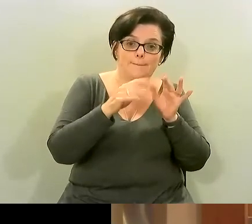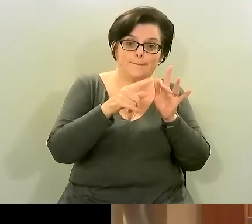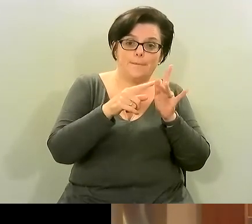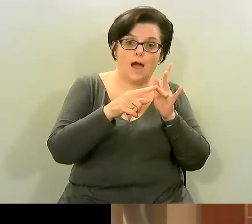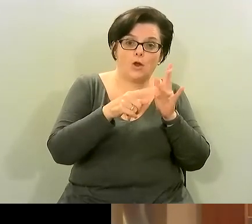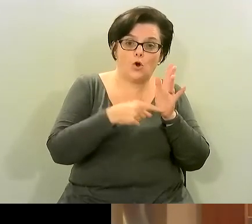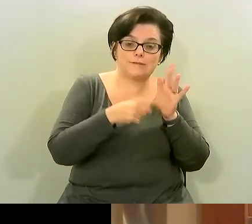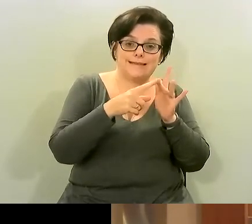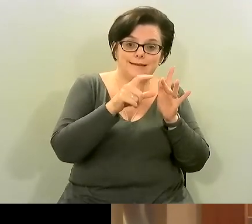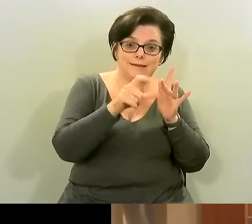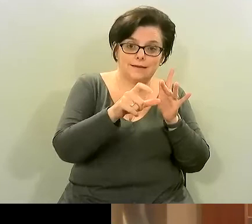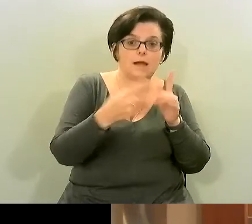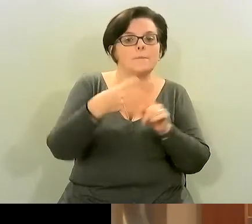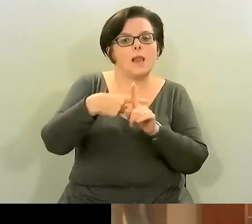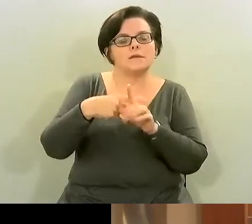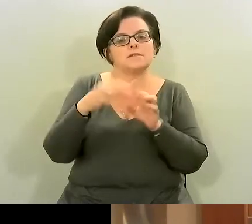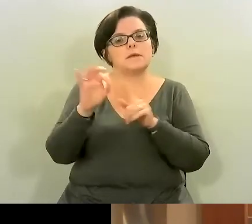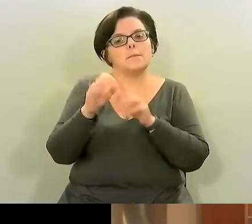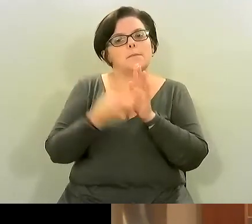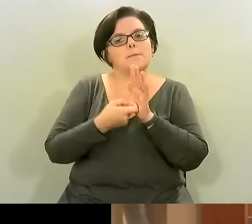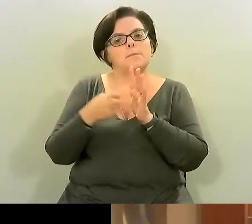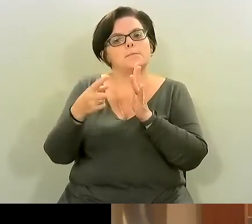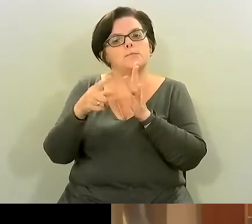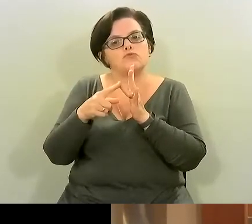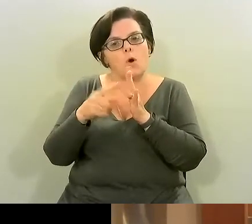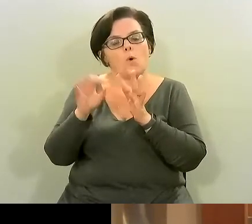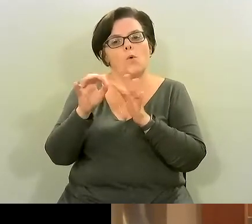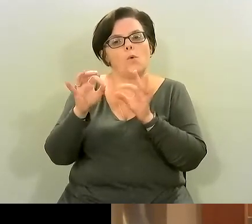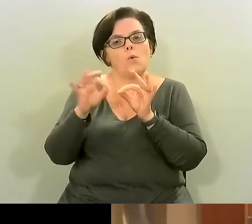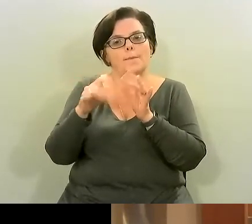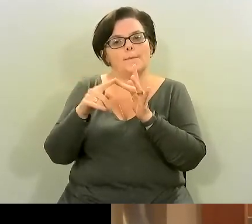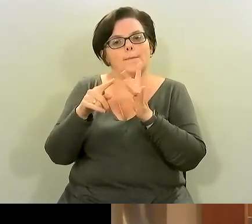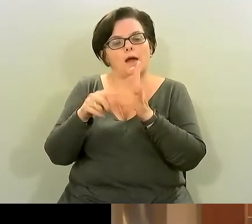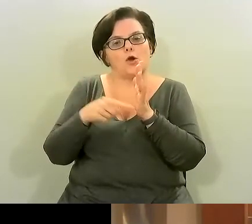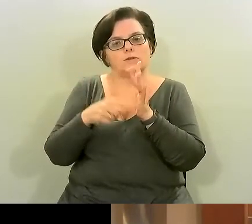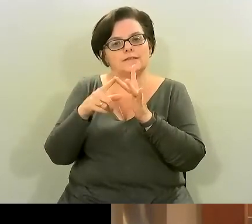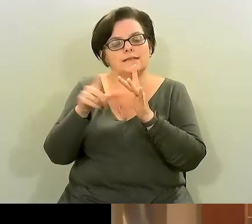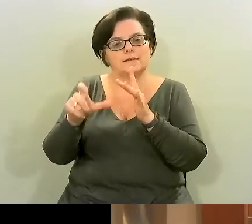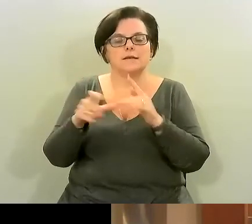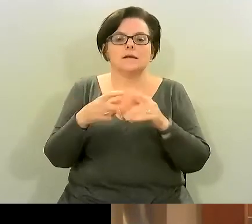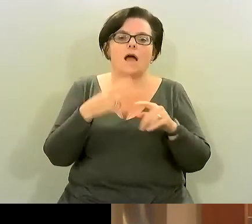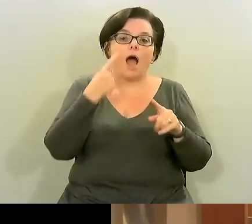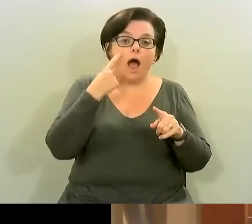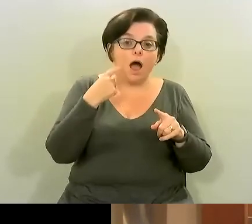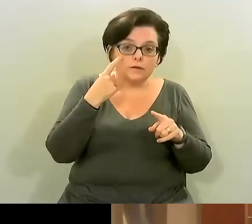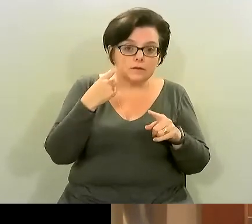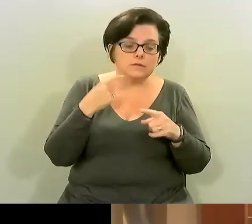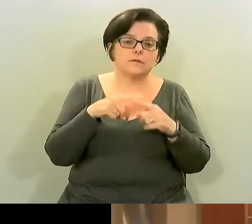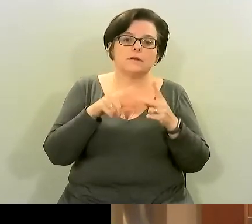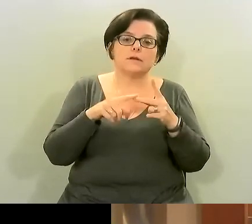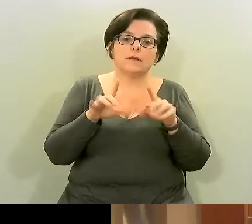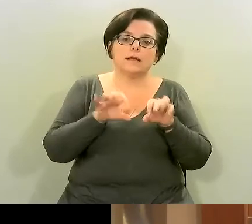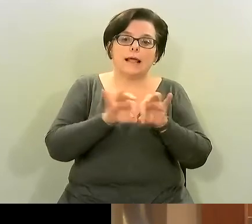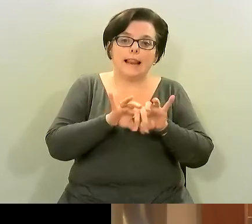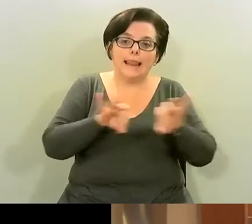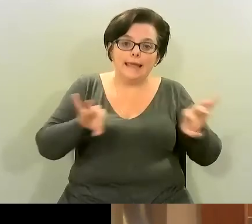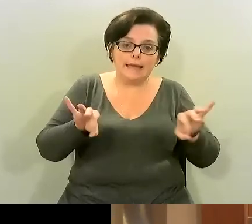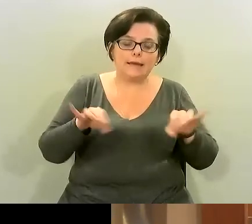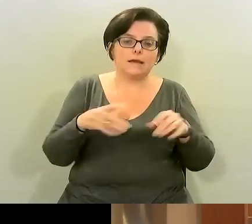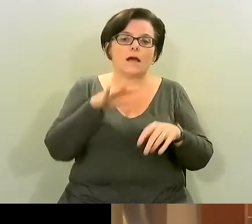things like um highly fibered vegetables the allium family onions leeks garlic